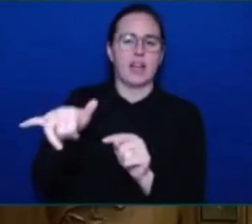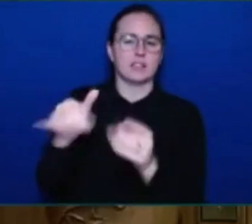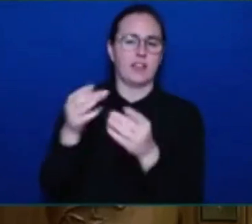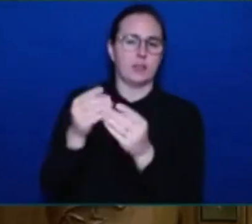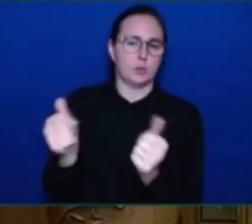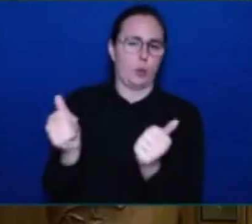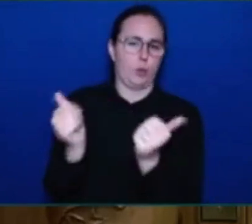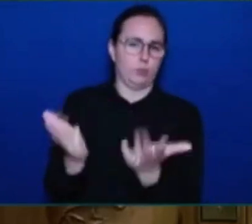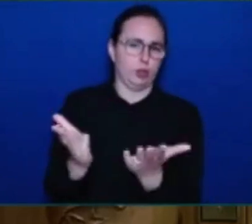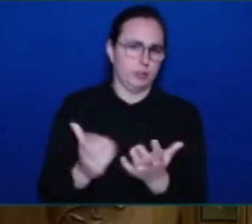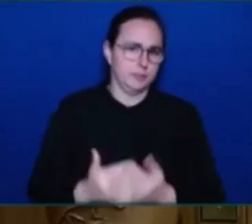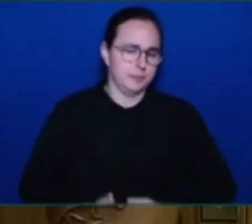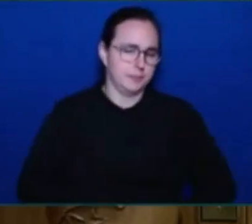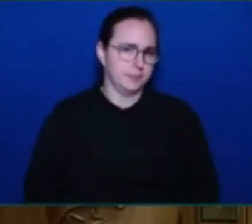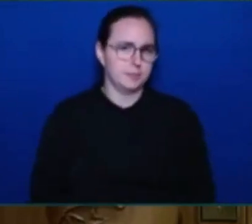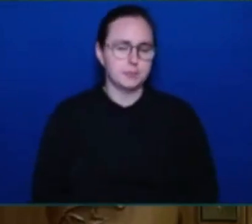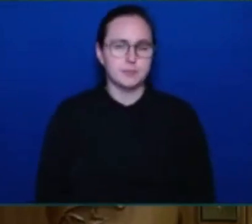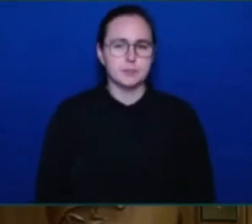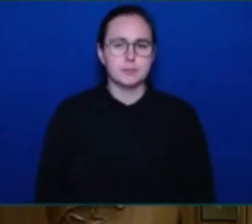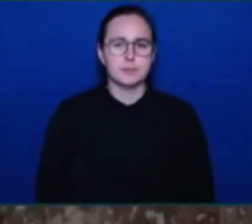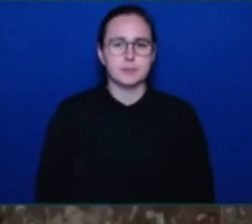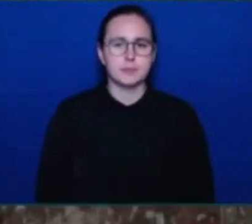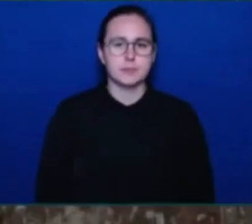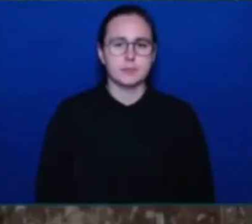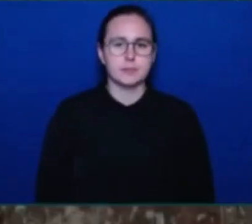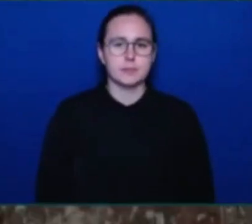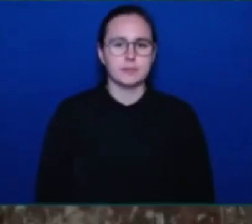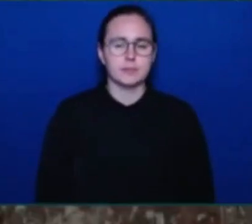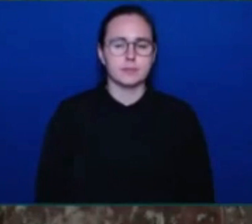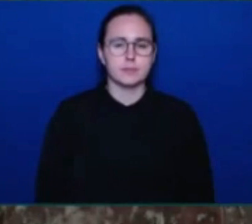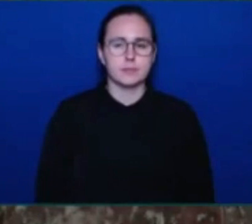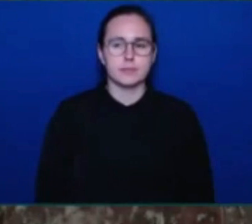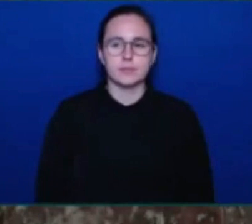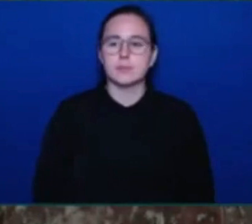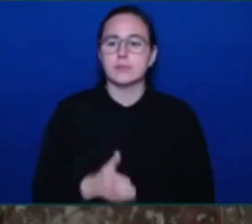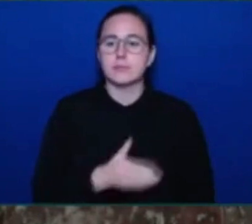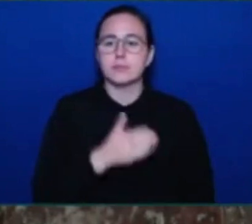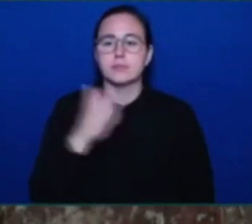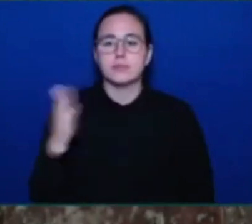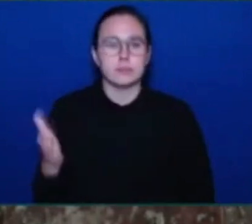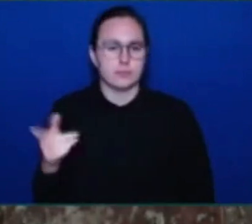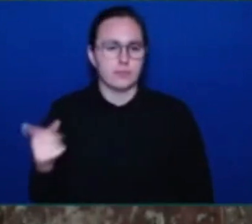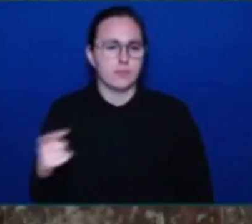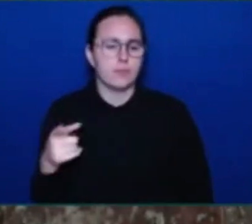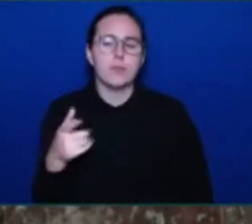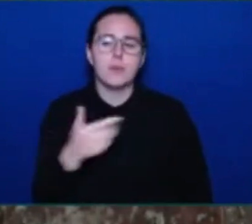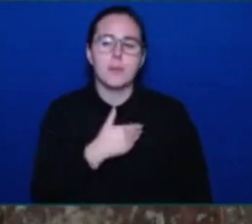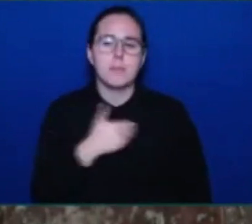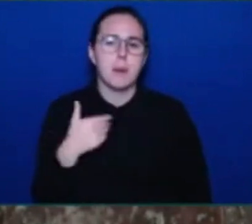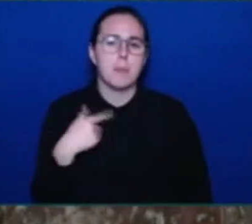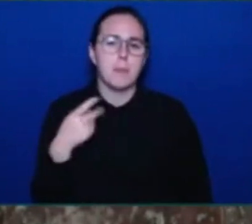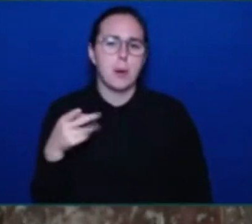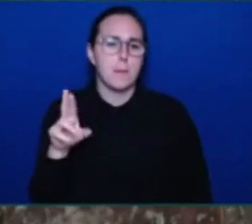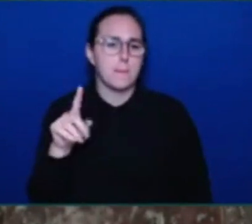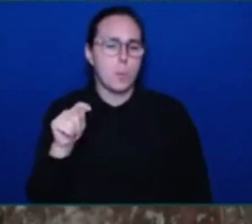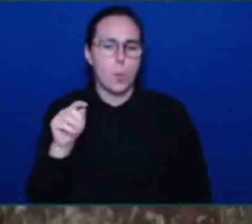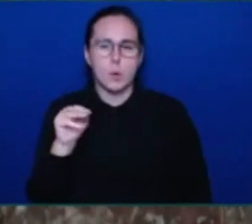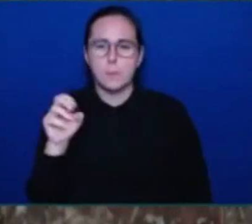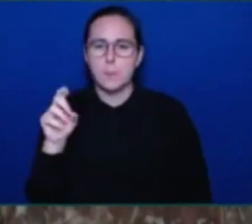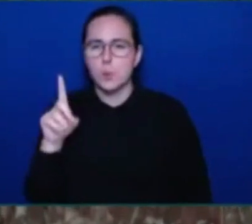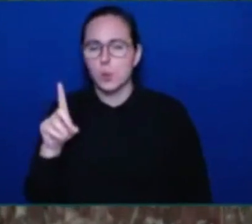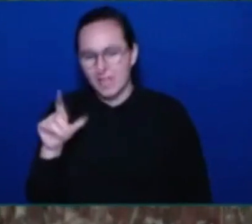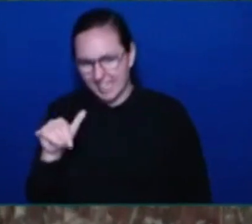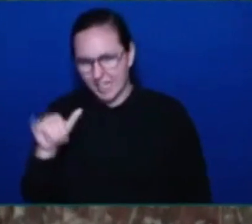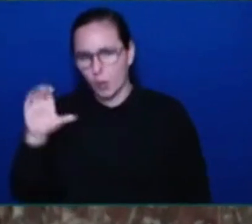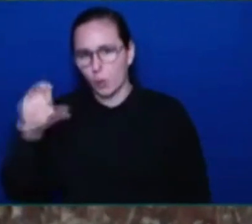Member for Port Moody, Coquitlam. Thank you, Mr. Speaker. Over the last couple of weeks, I've had the pleasure of reading poetry